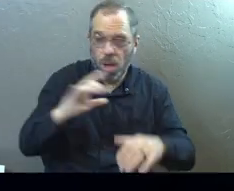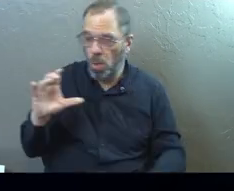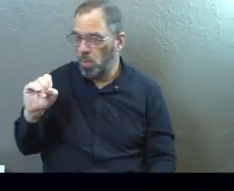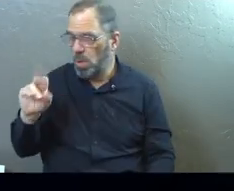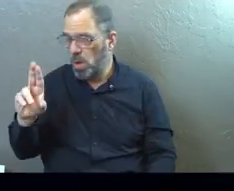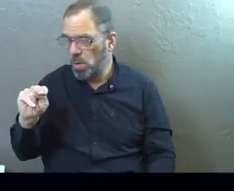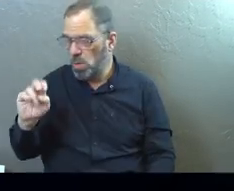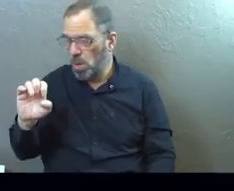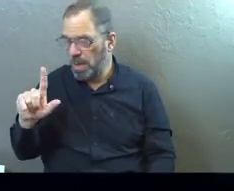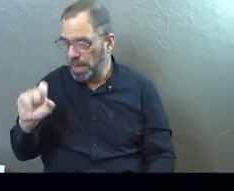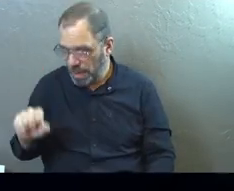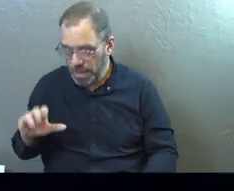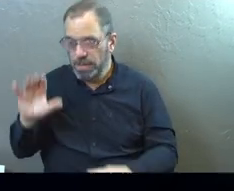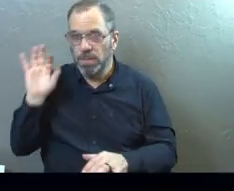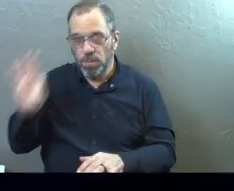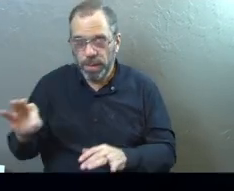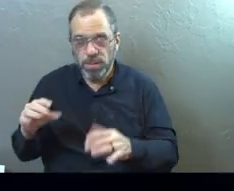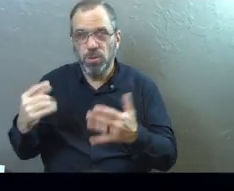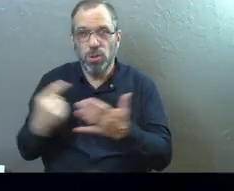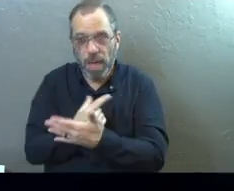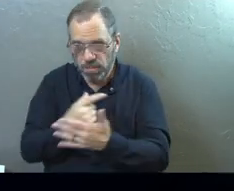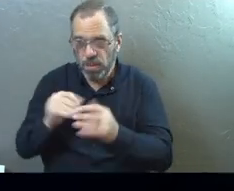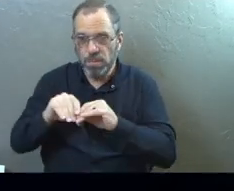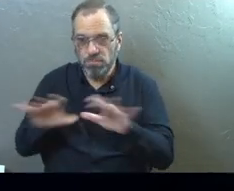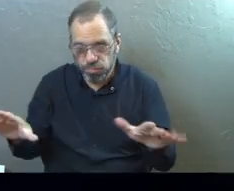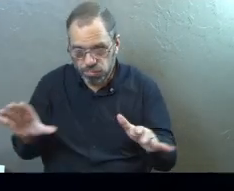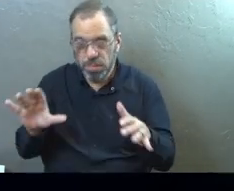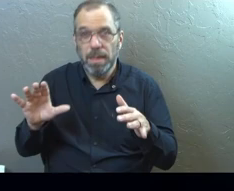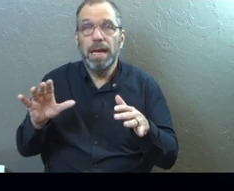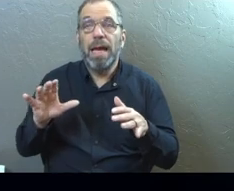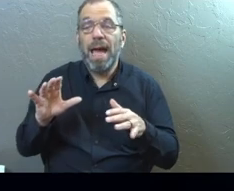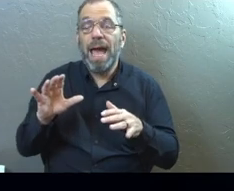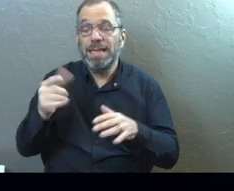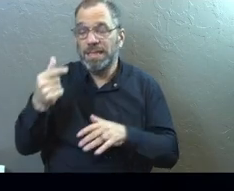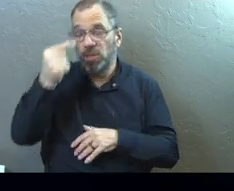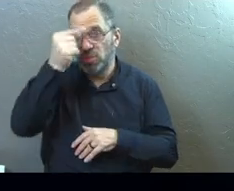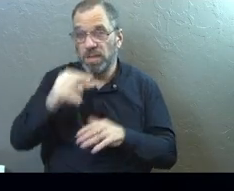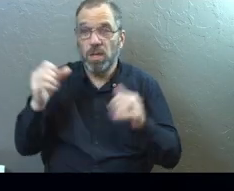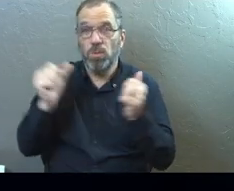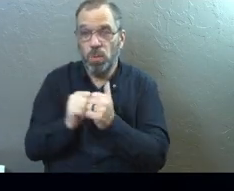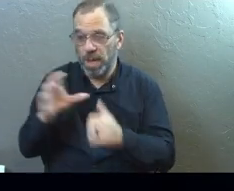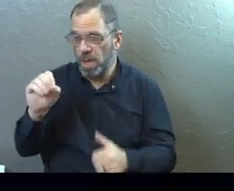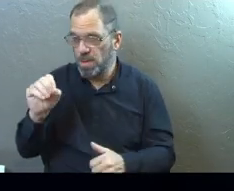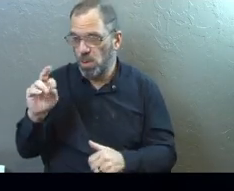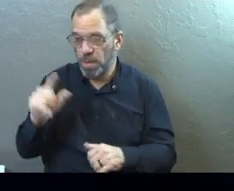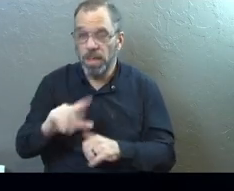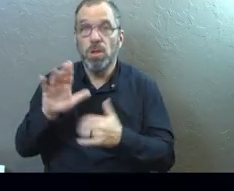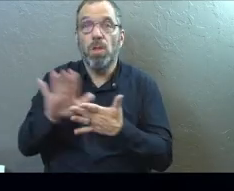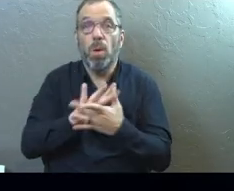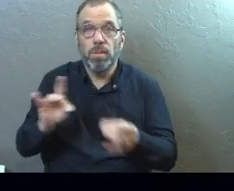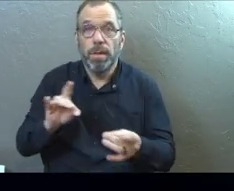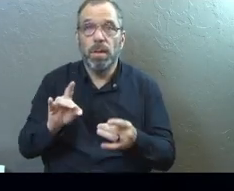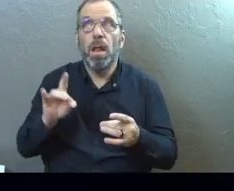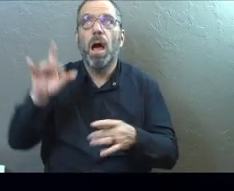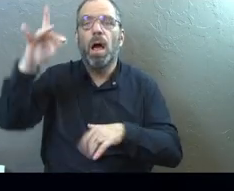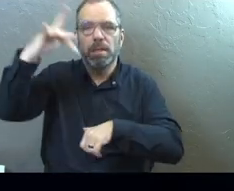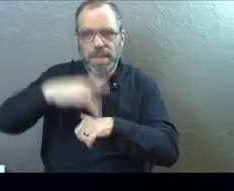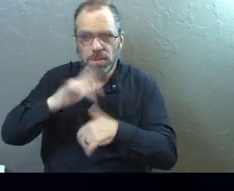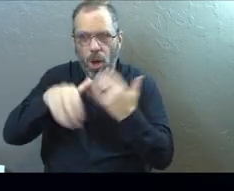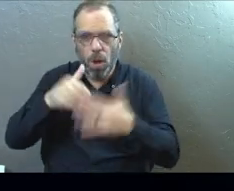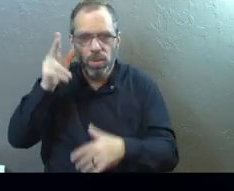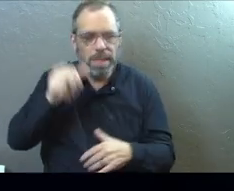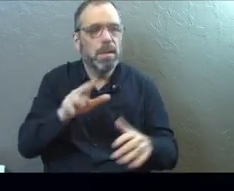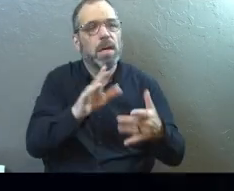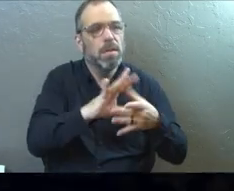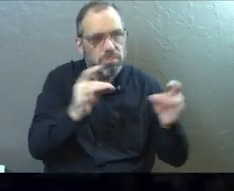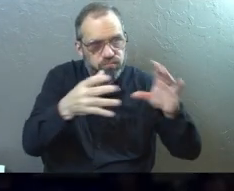Cornelius and he's preaching to them and spreading the good news to them and all these Gentiles who are with Cornelius. He says the Holy Spirit falls on all who are listening. And